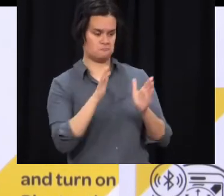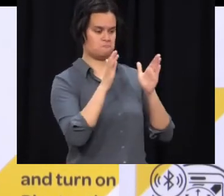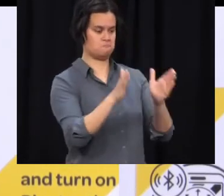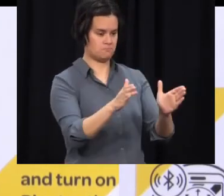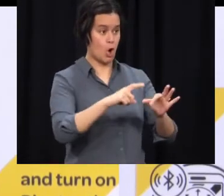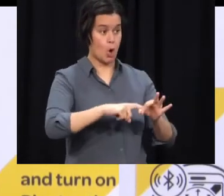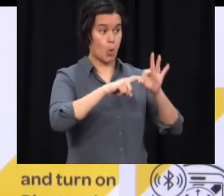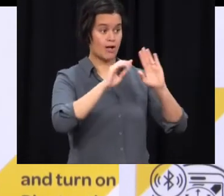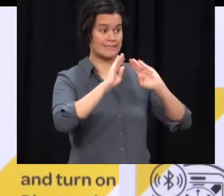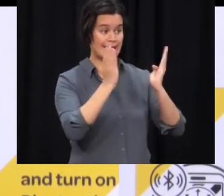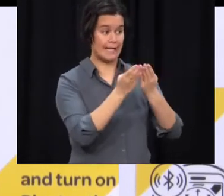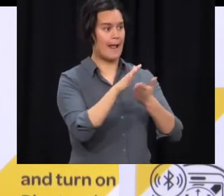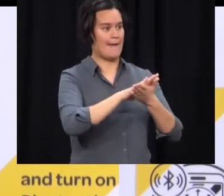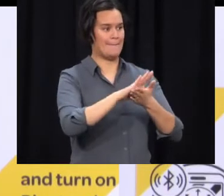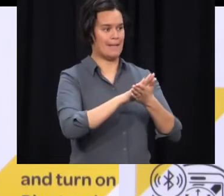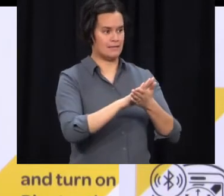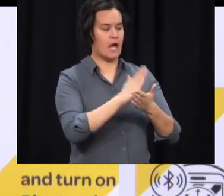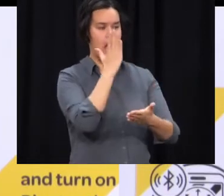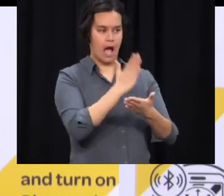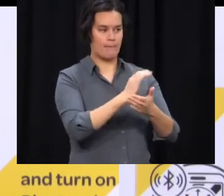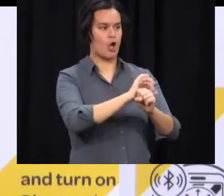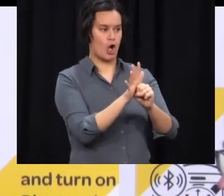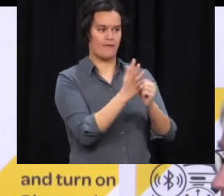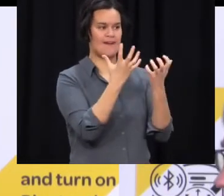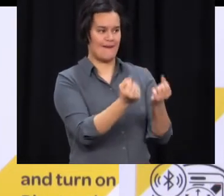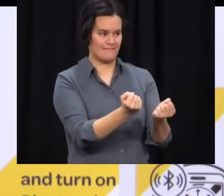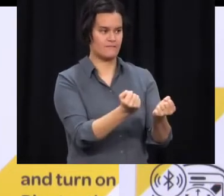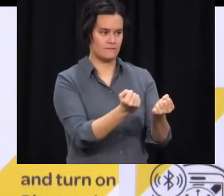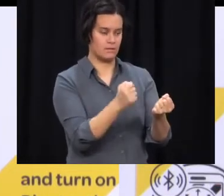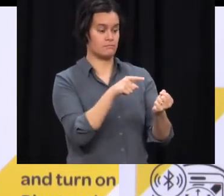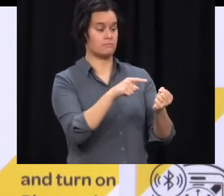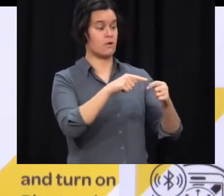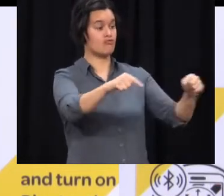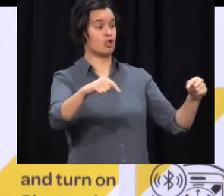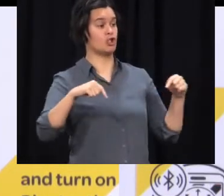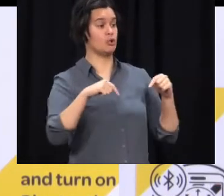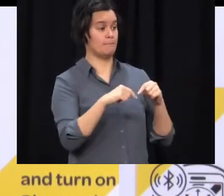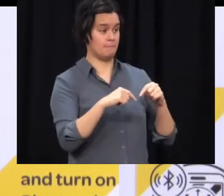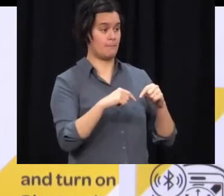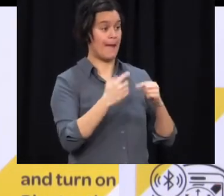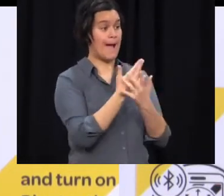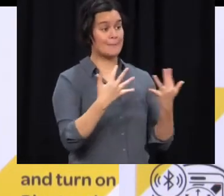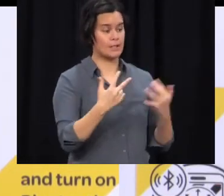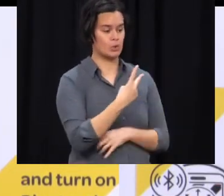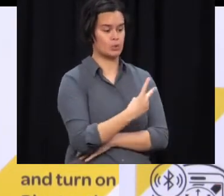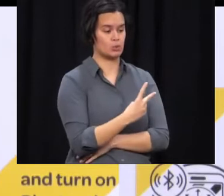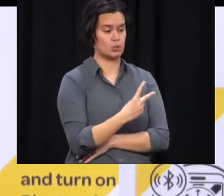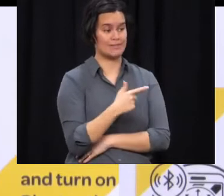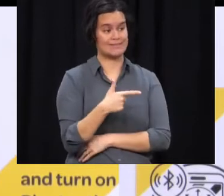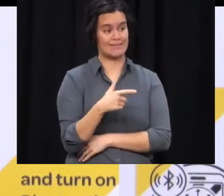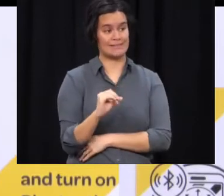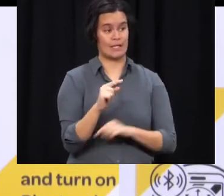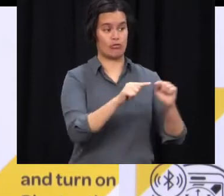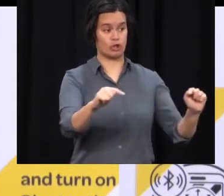have around 270 rooms available for that. Only about 70 of them are occupied at the moment. So we have plenty of capacity for positive cases to be